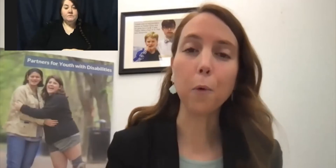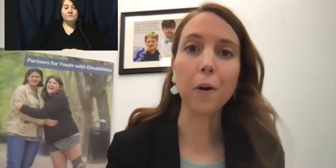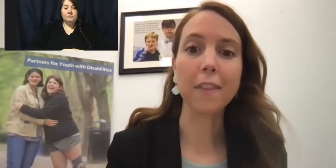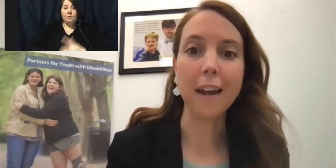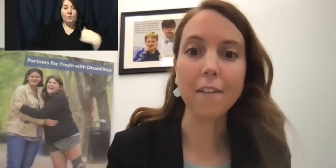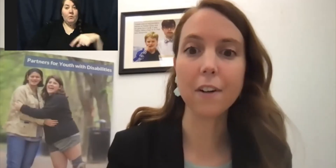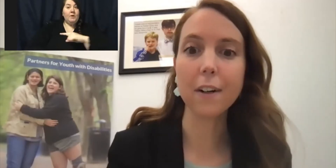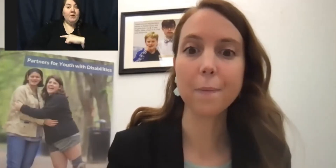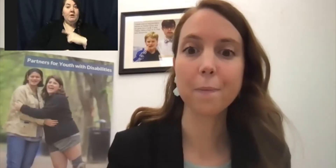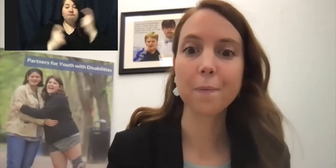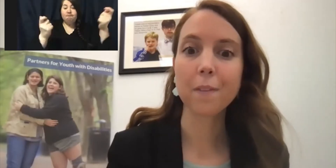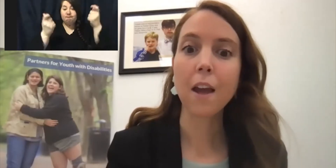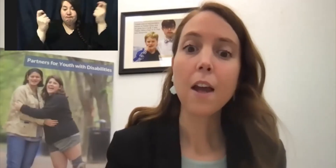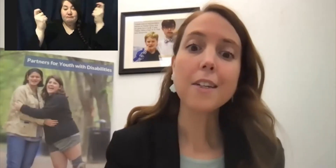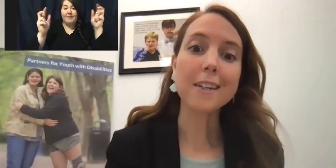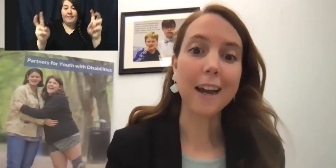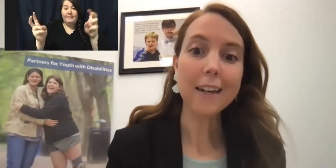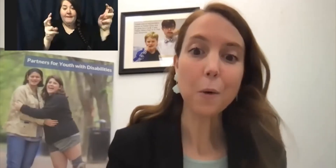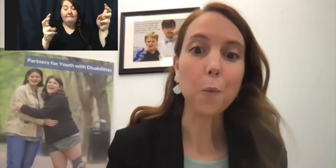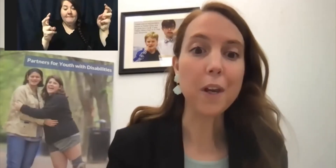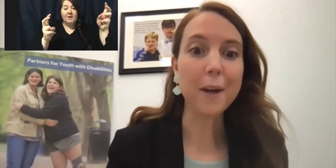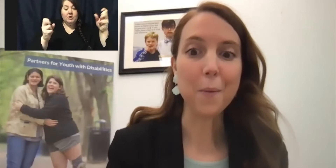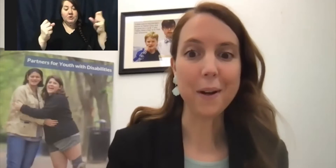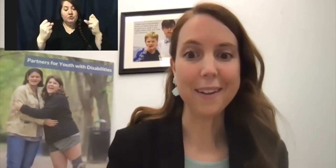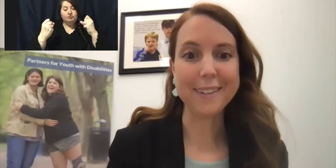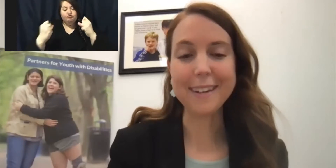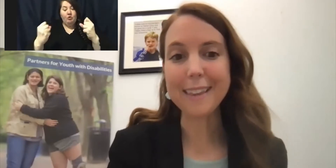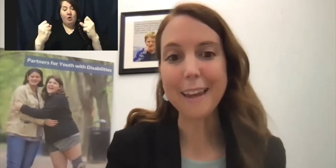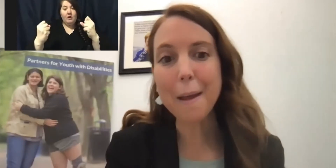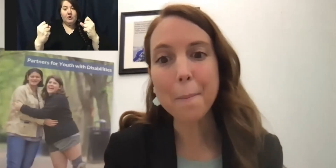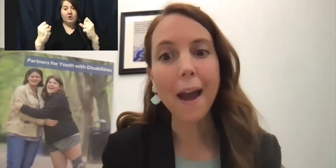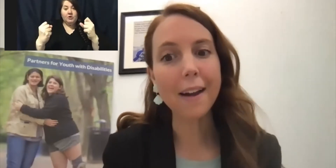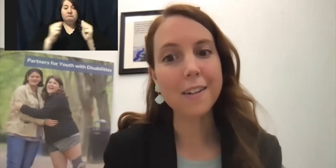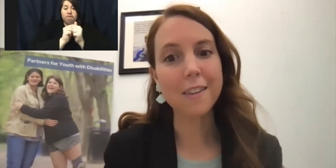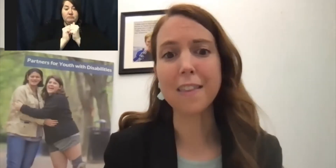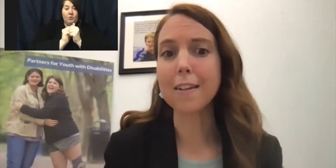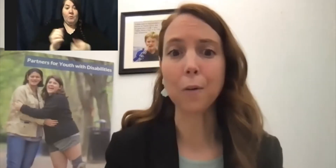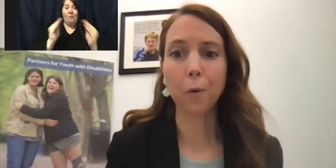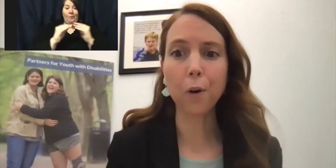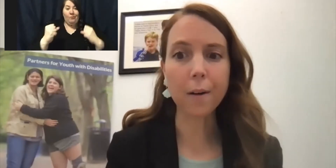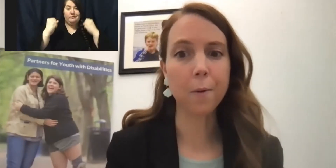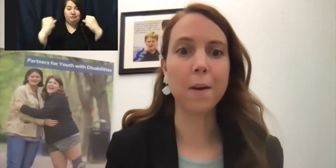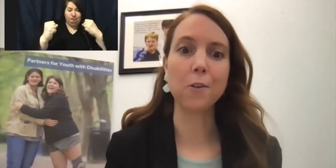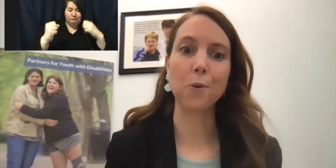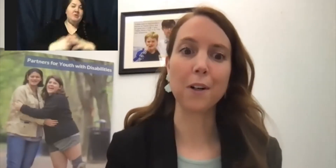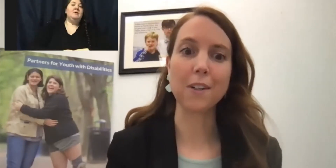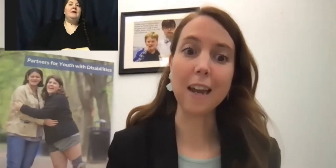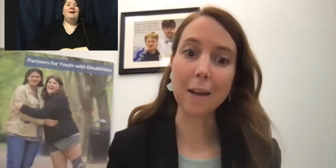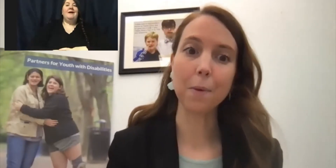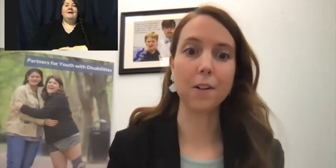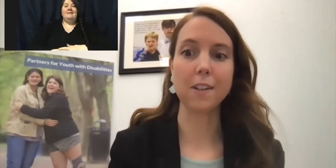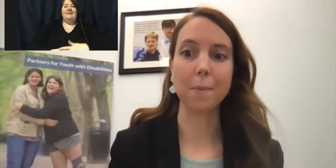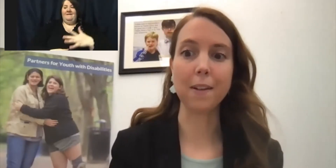more than ever. Tonight, we will see the impact that these incredible mentors